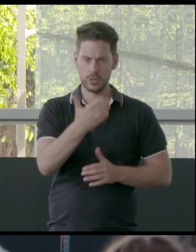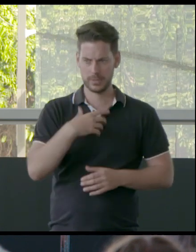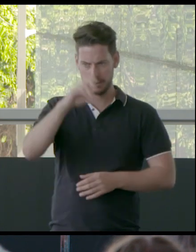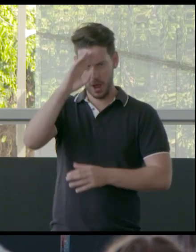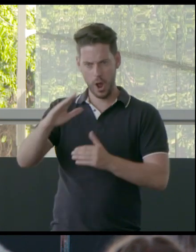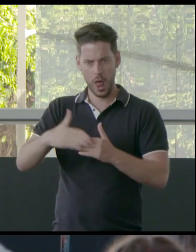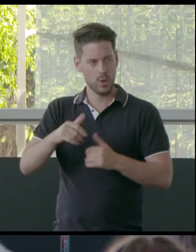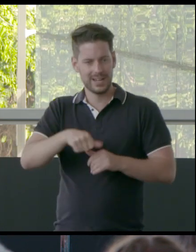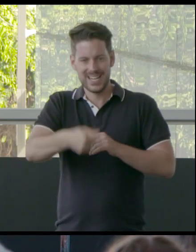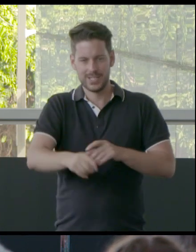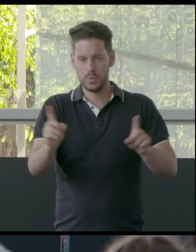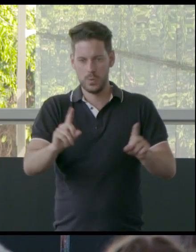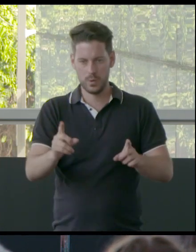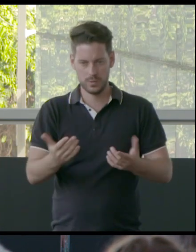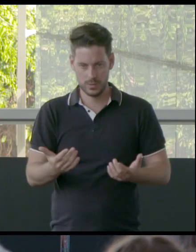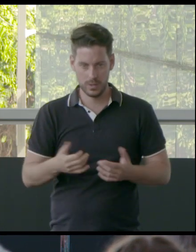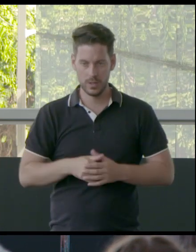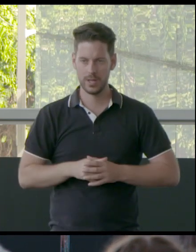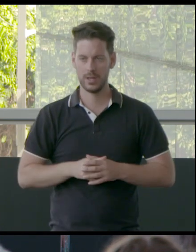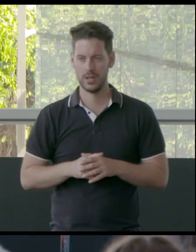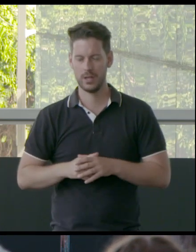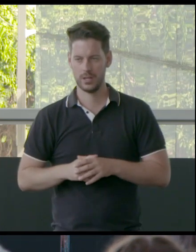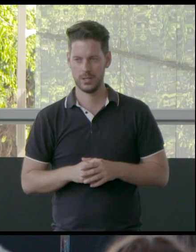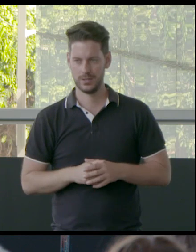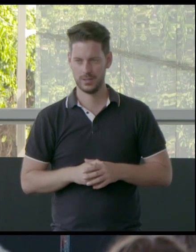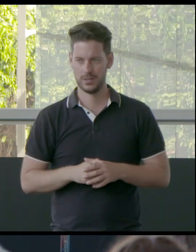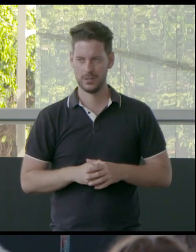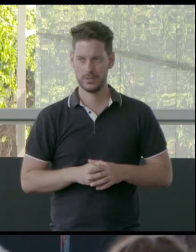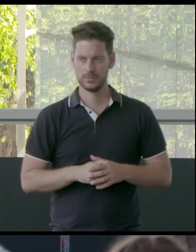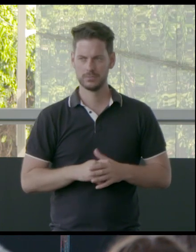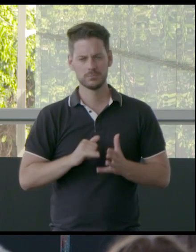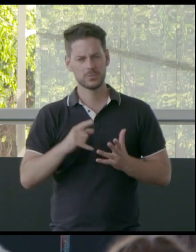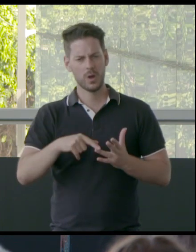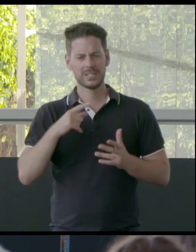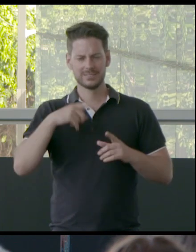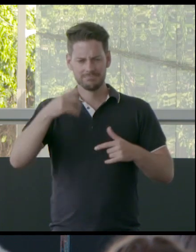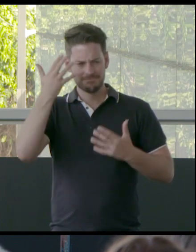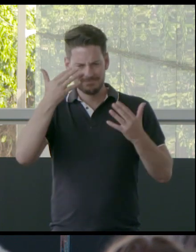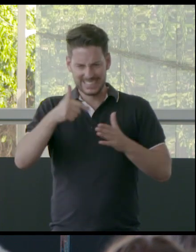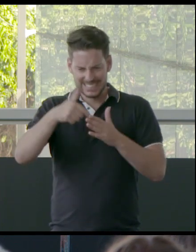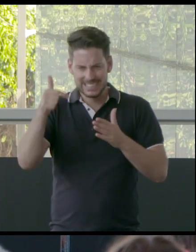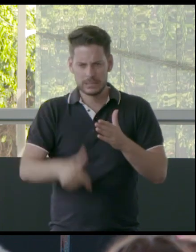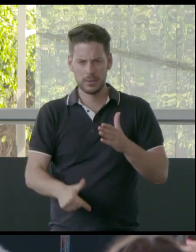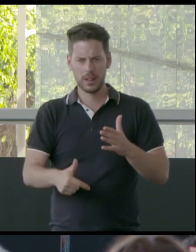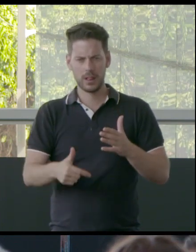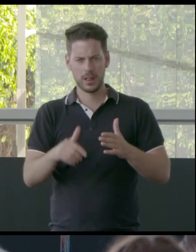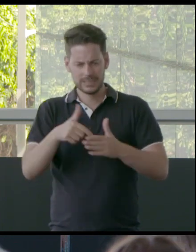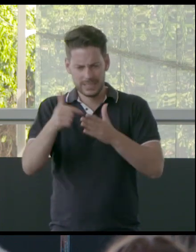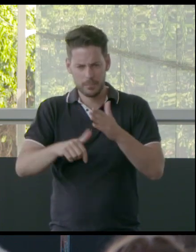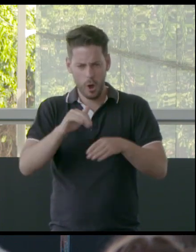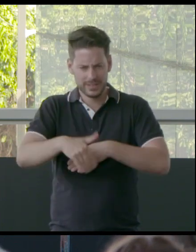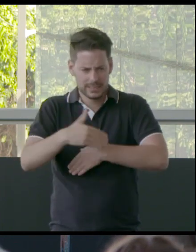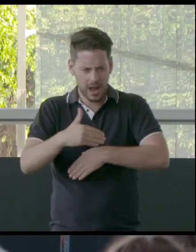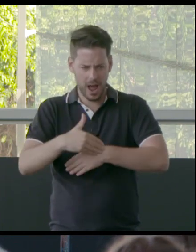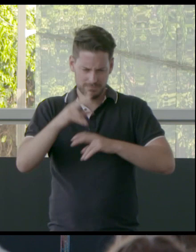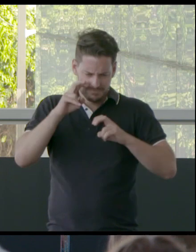And so I wanted to think more deeply into deeper sense of time and actually